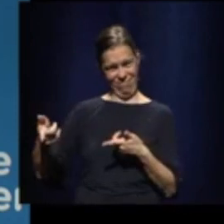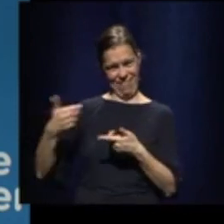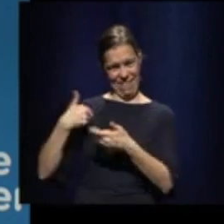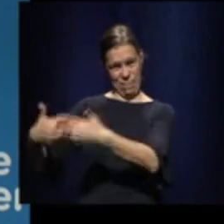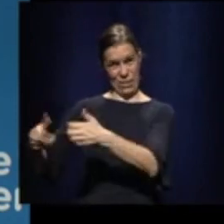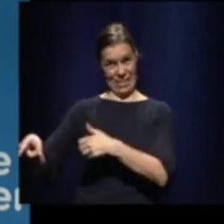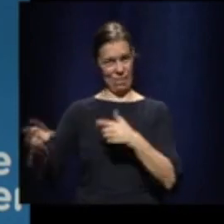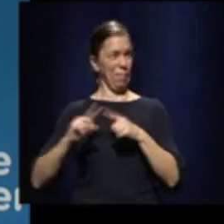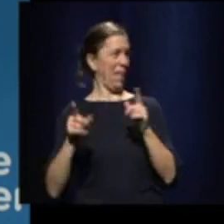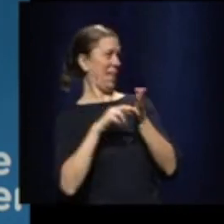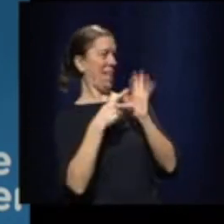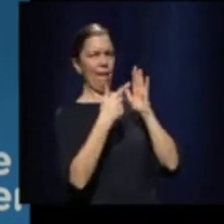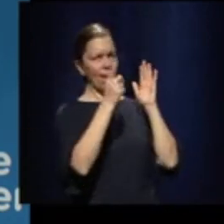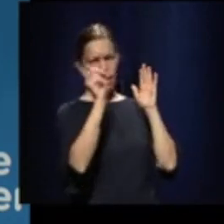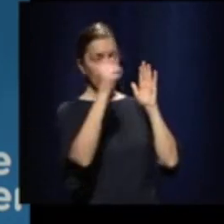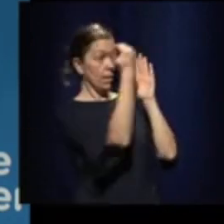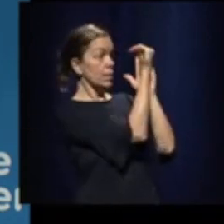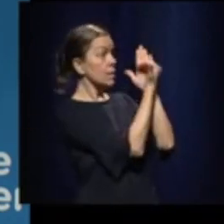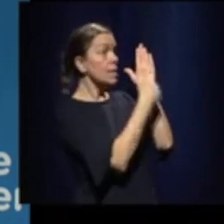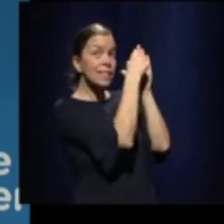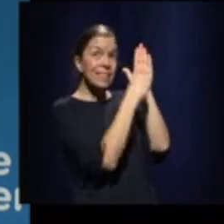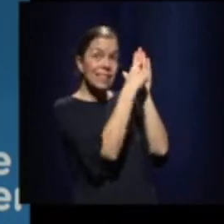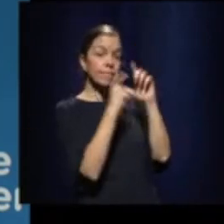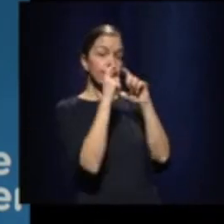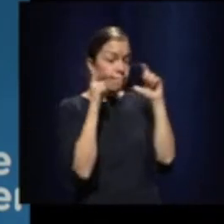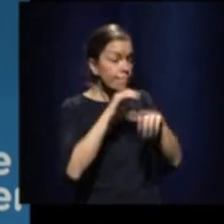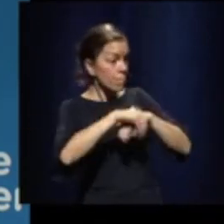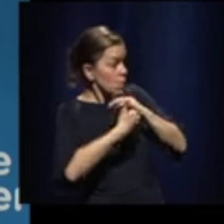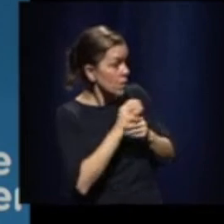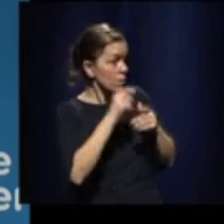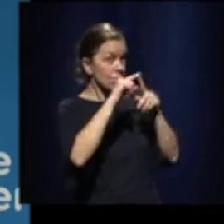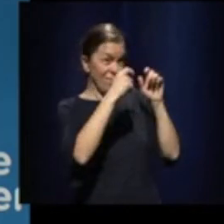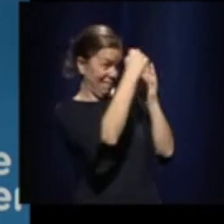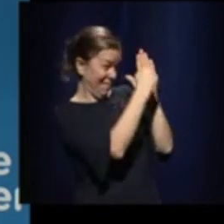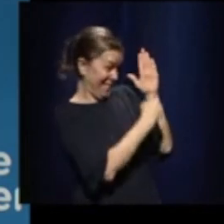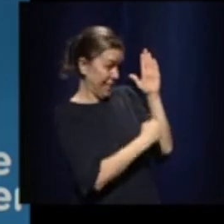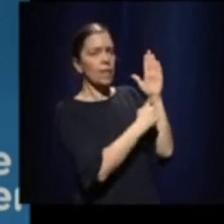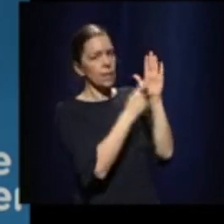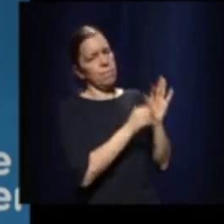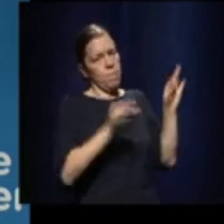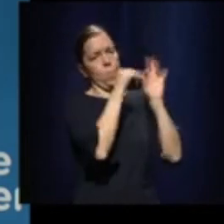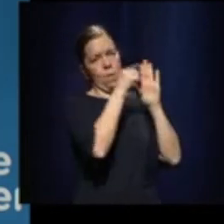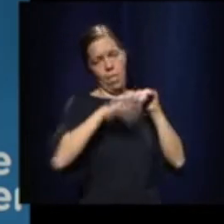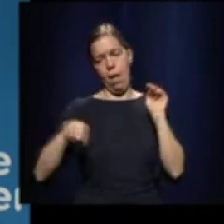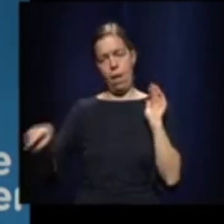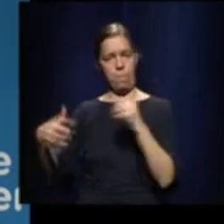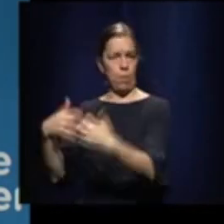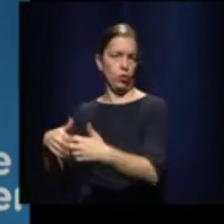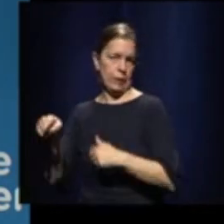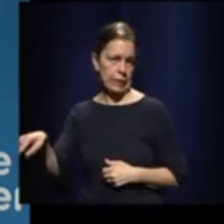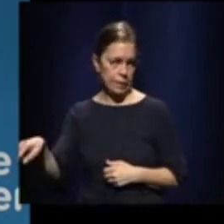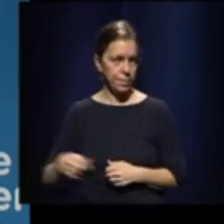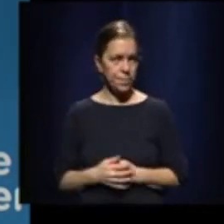measures are the ones that are the most effective, the most important to protect transmission. So, if it